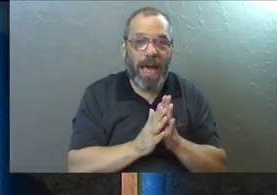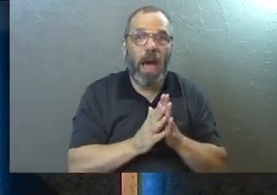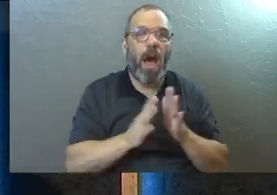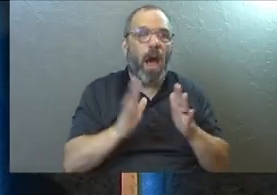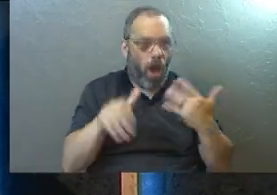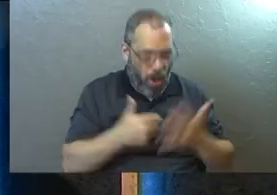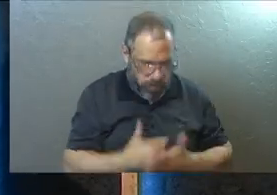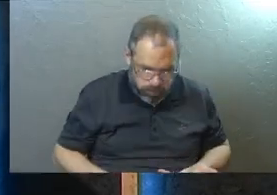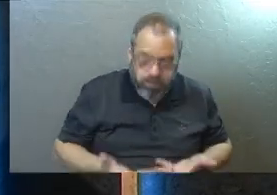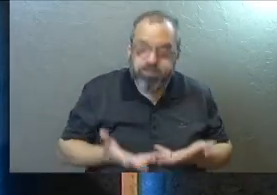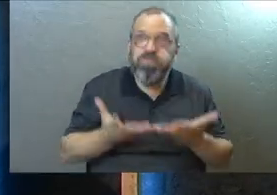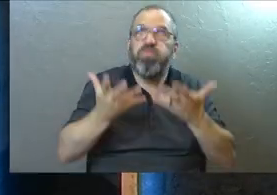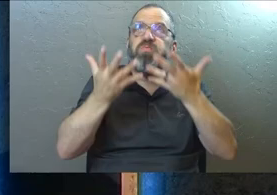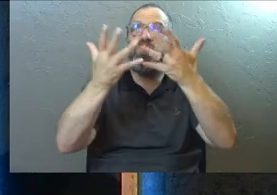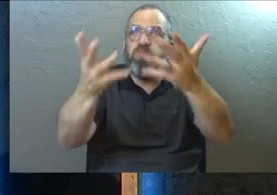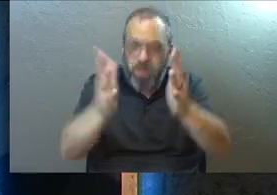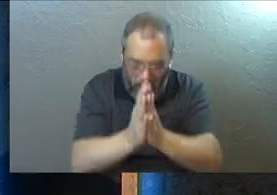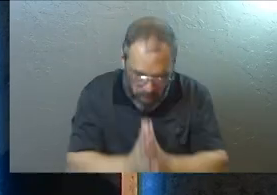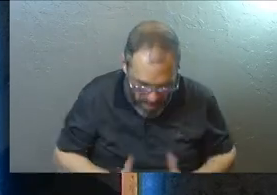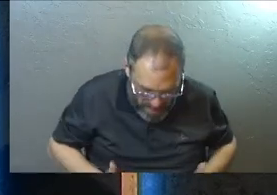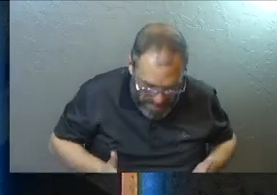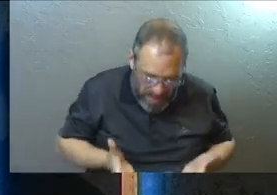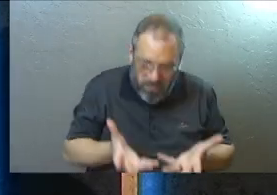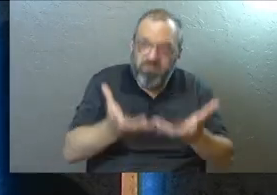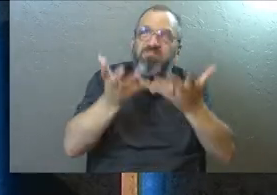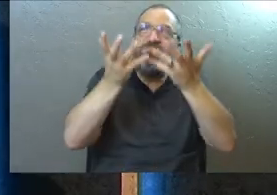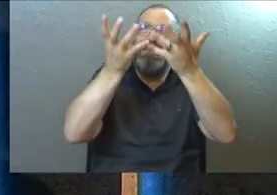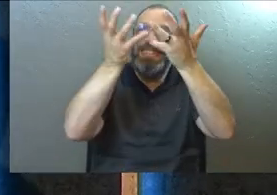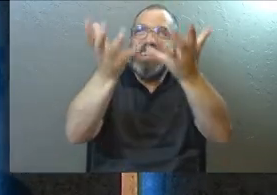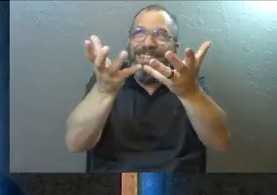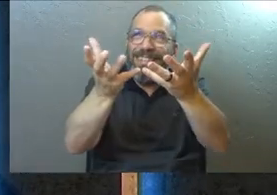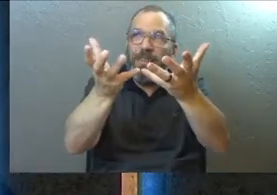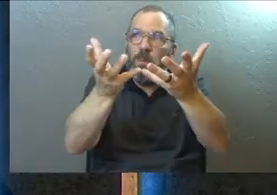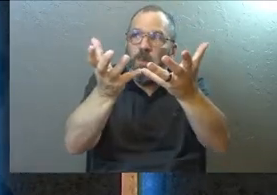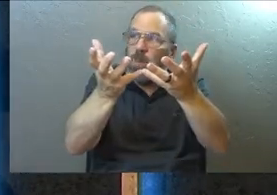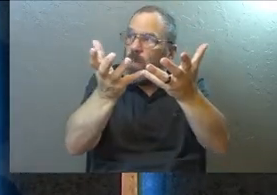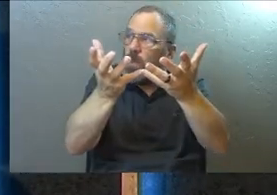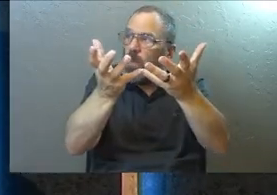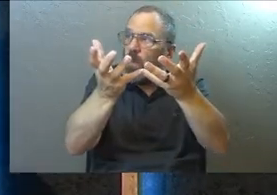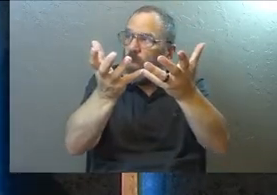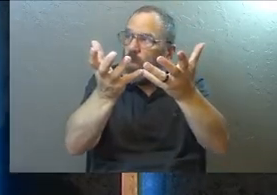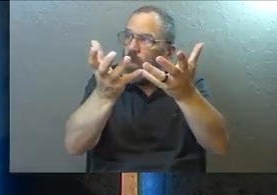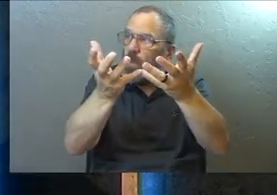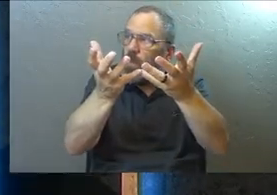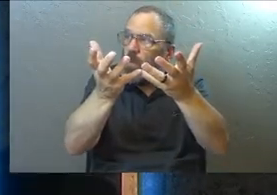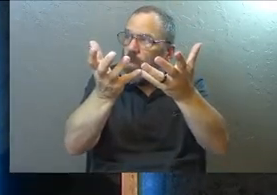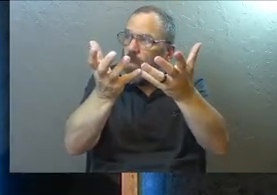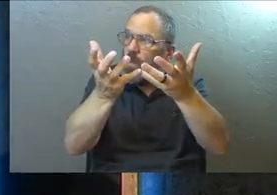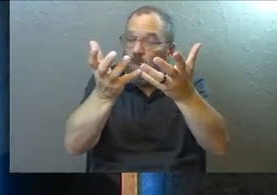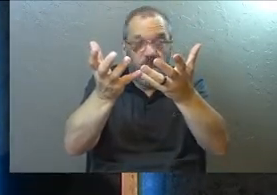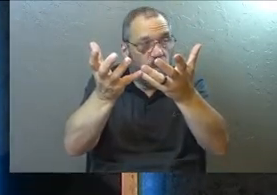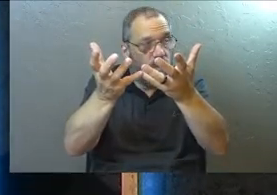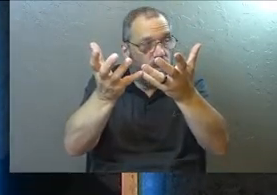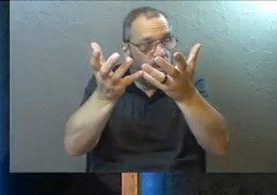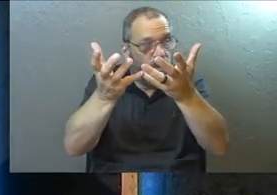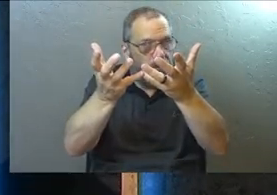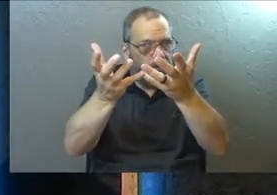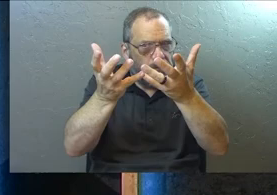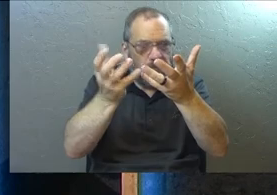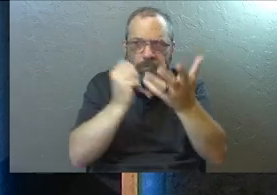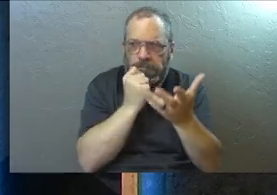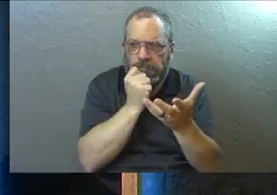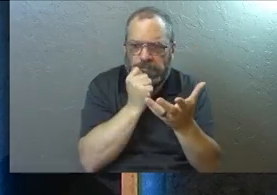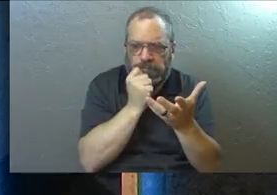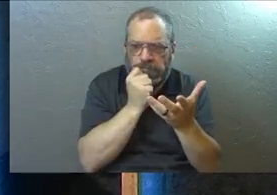can go to bring our offering. We can bring our prayer. We can bring our communion to God. And you can sit there and you can judge yourself in your seat